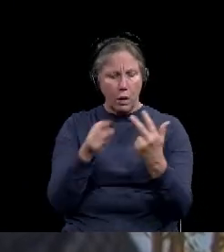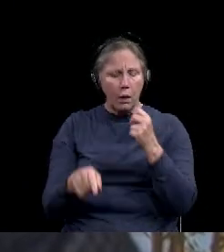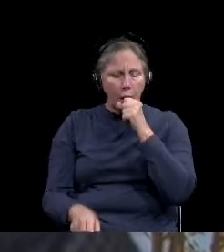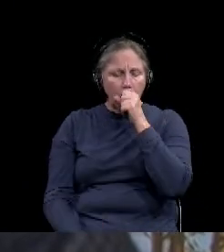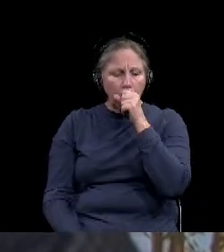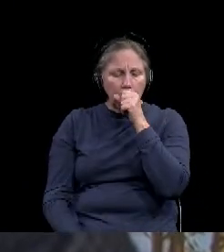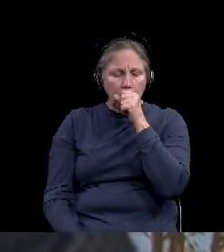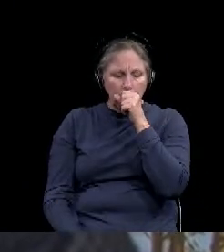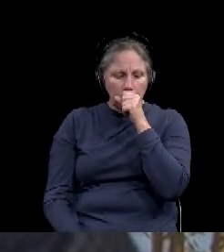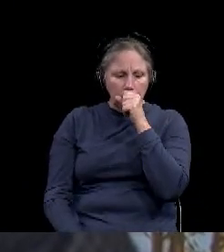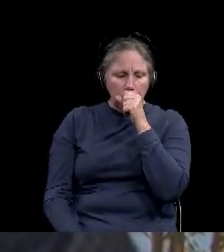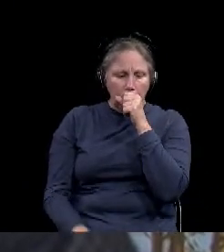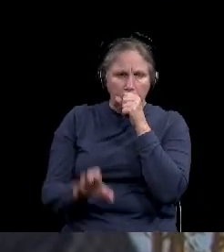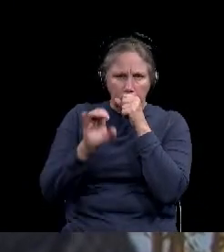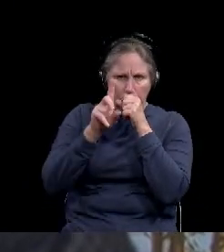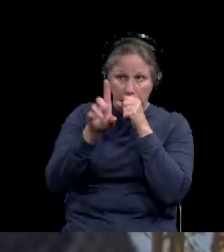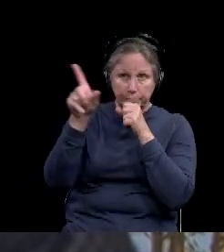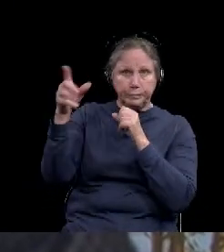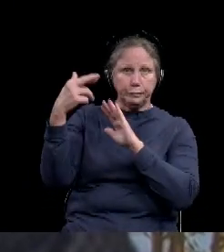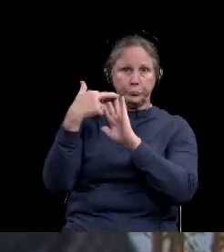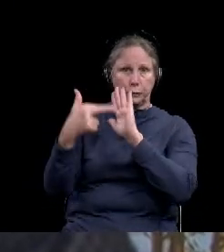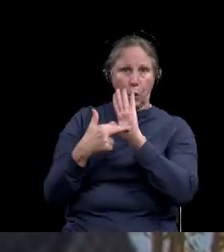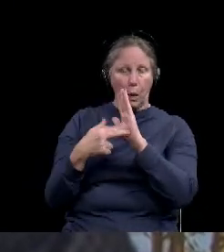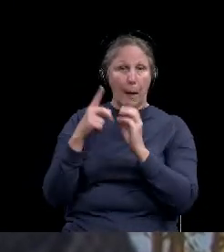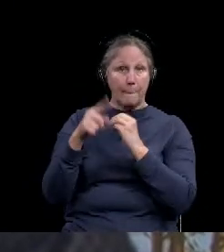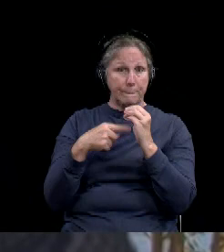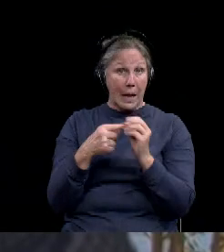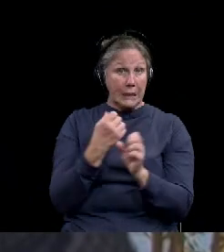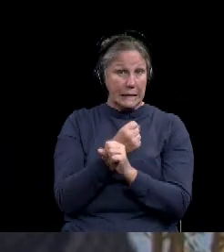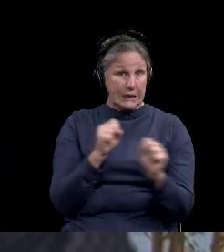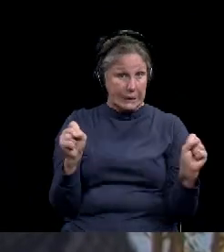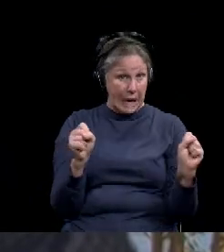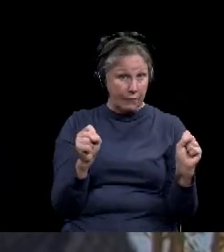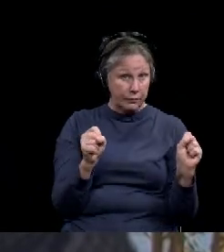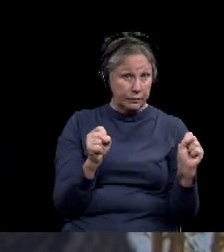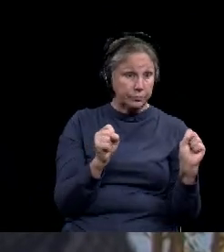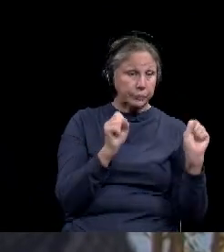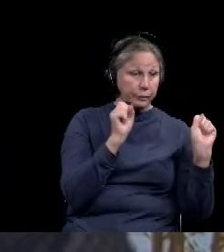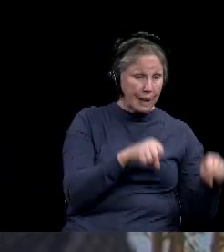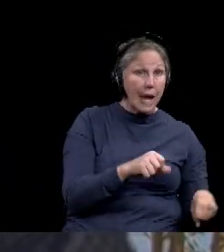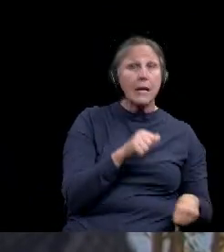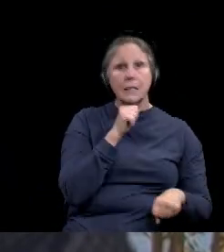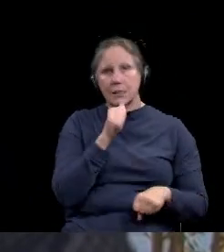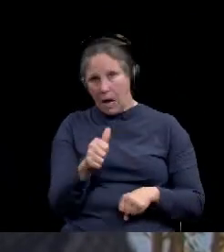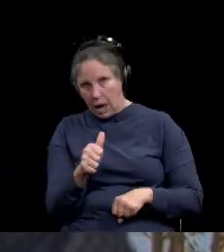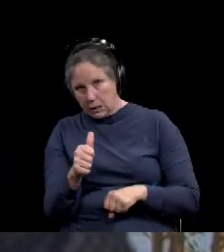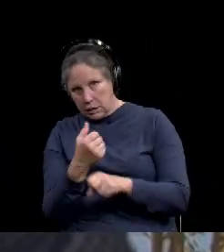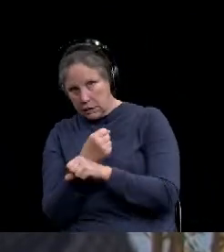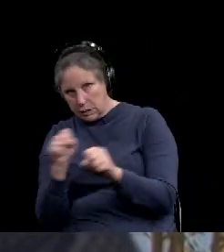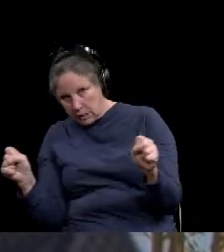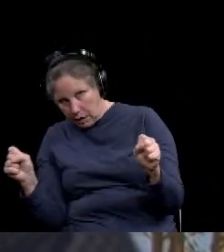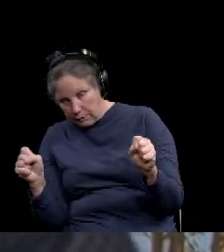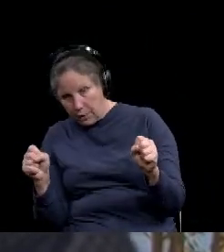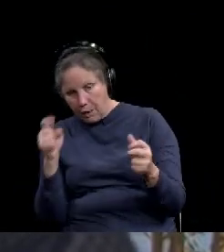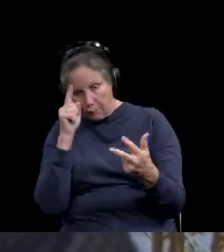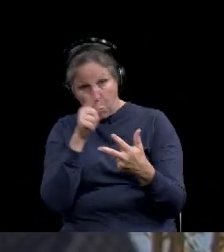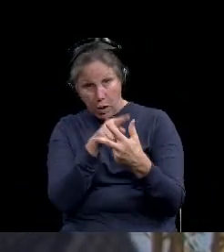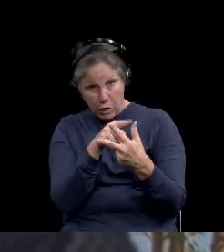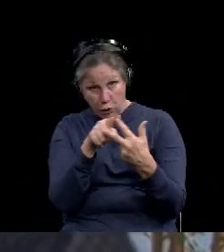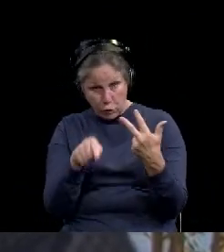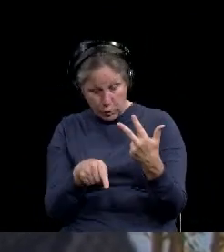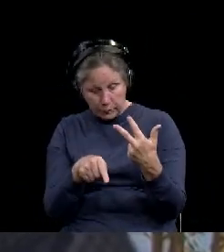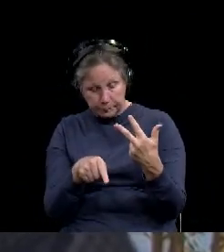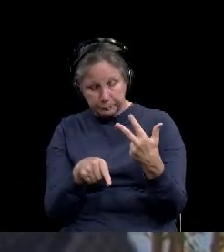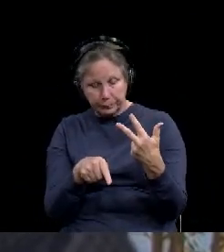CDC has put out guidance on what is relatively safe and what is relatively unsafe to do with those, uh, those different holidays.